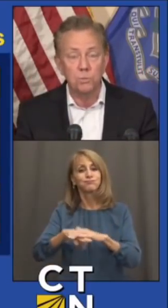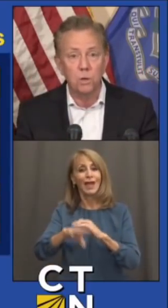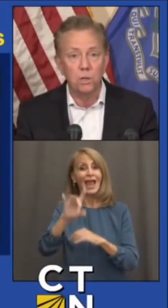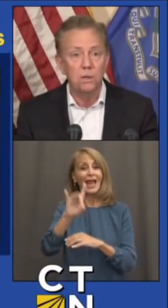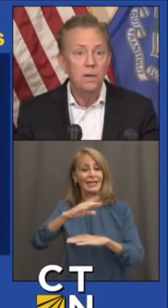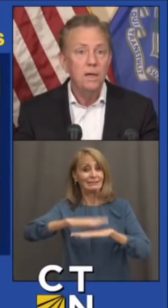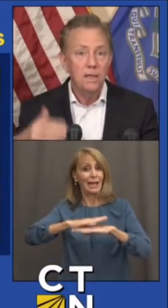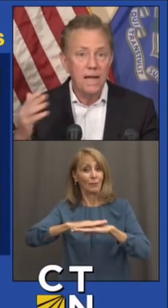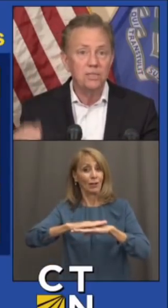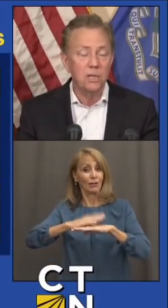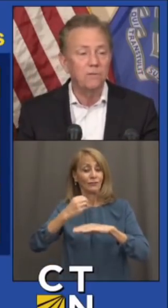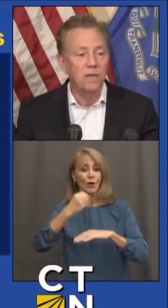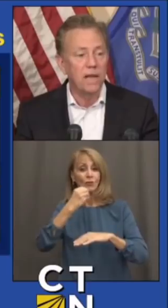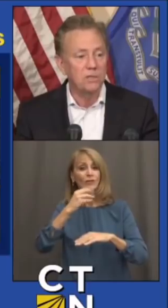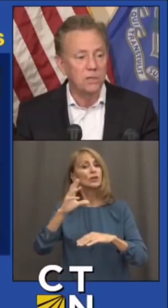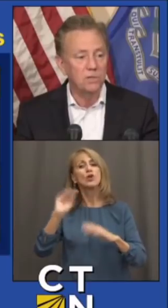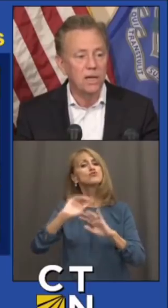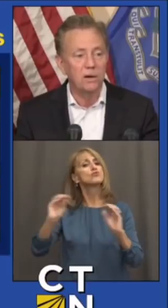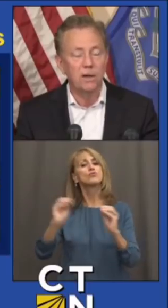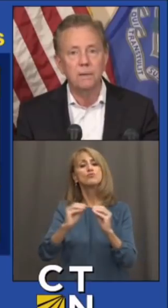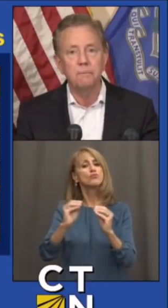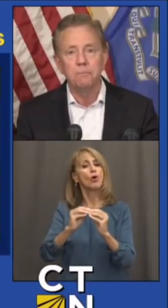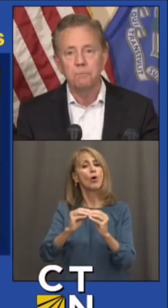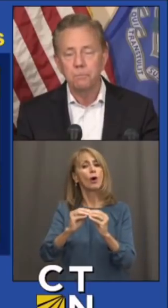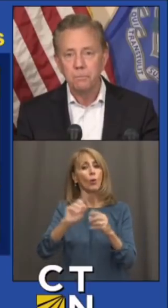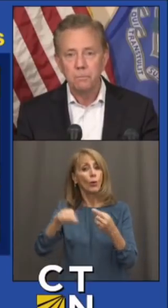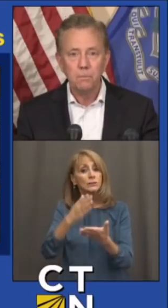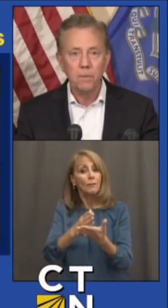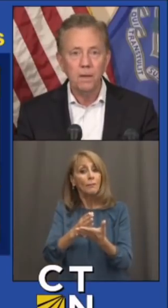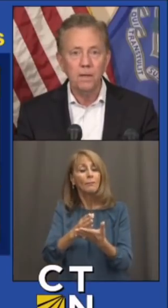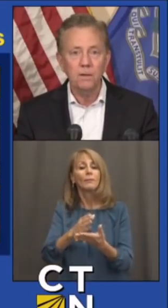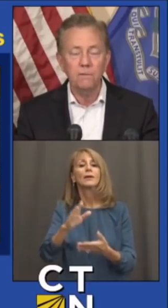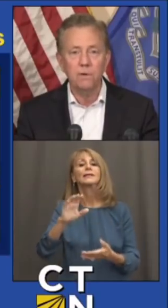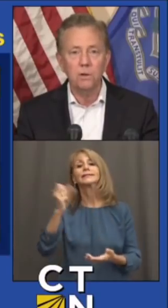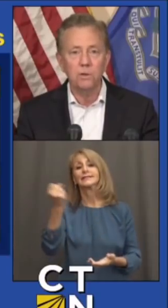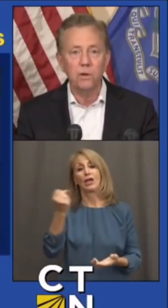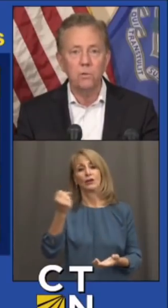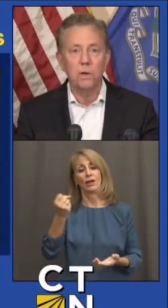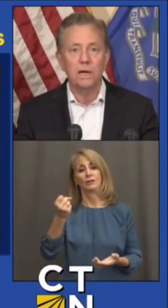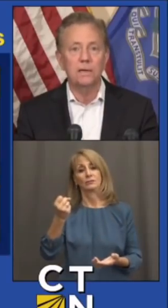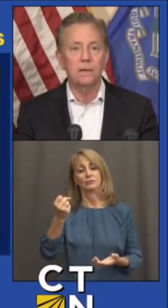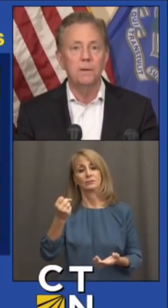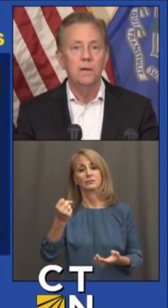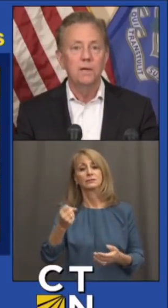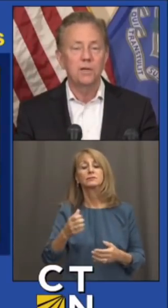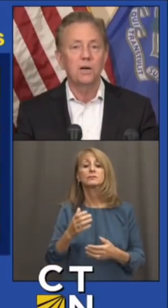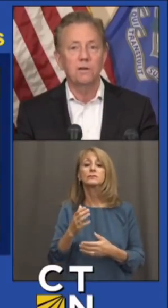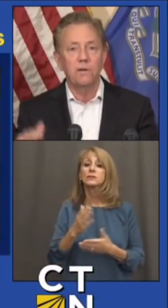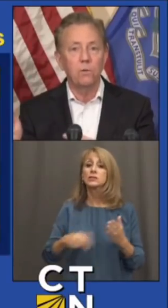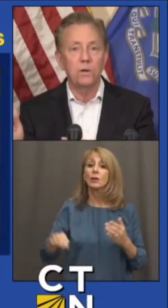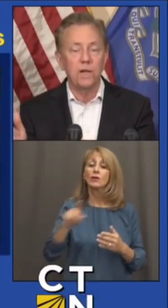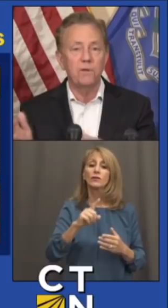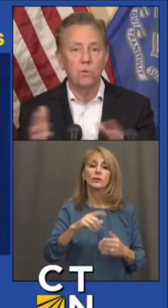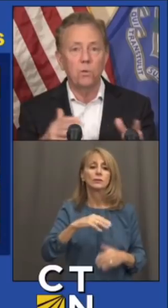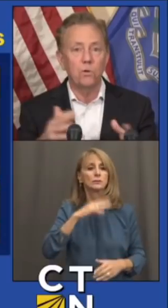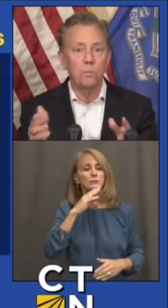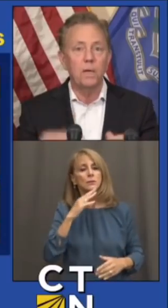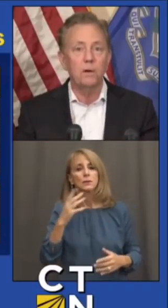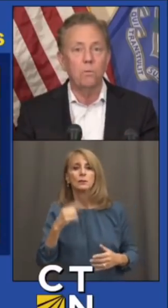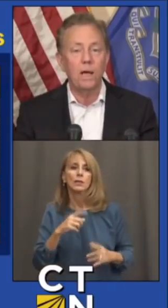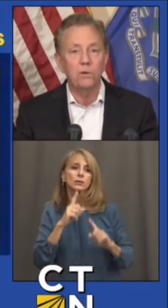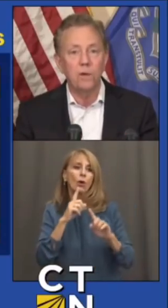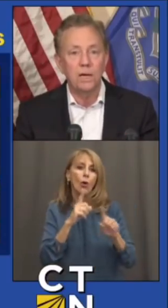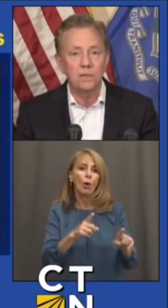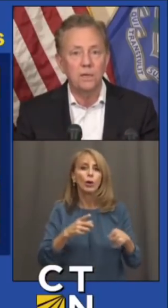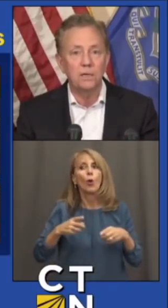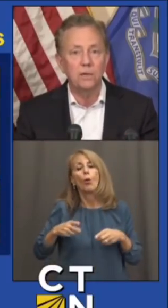cohort smaller. That's lifted as of Saturday. And for those of you who got tired of always having to order a